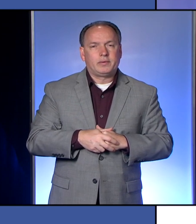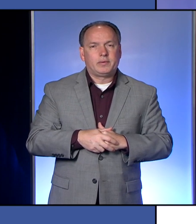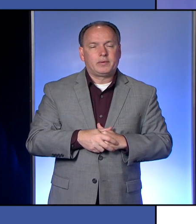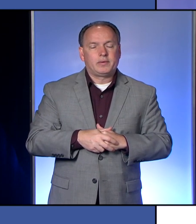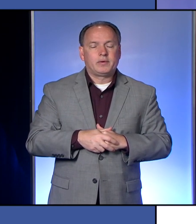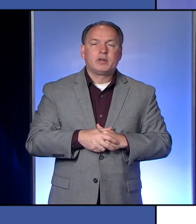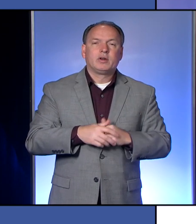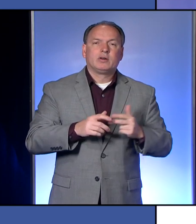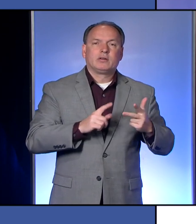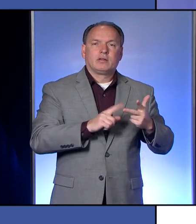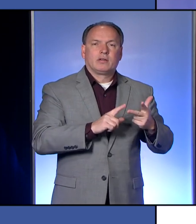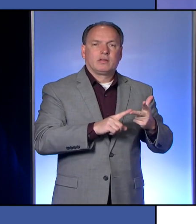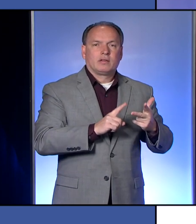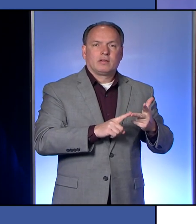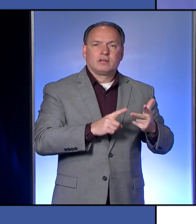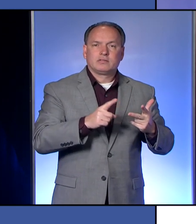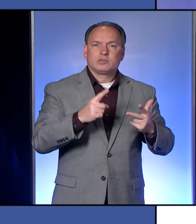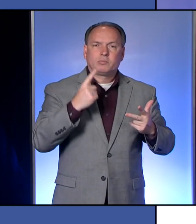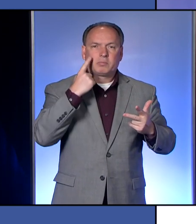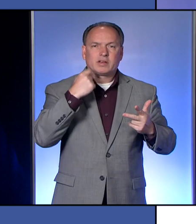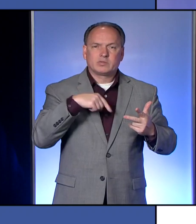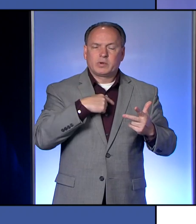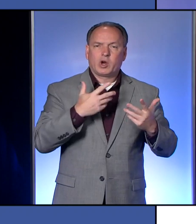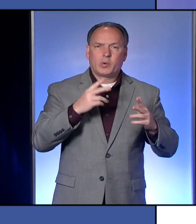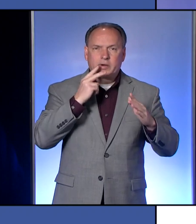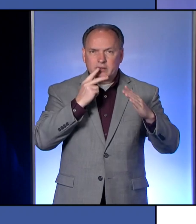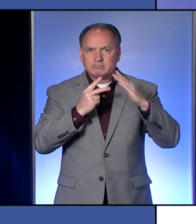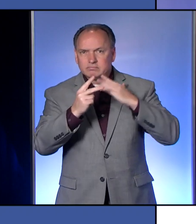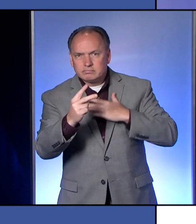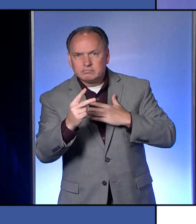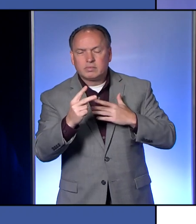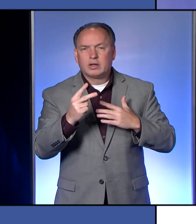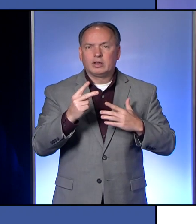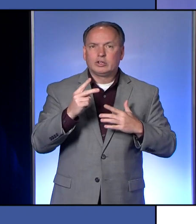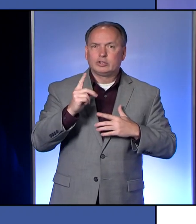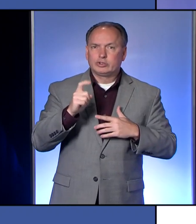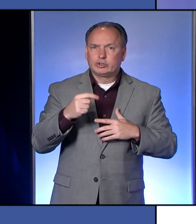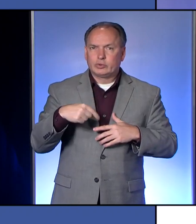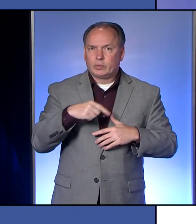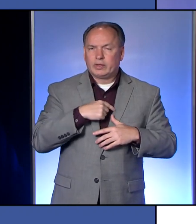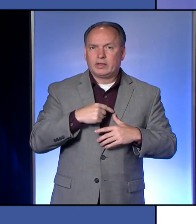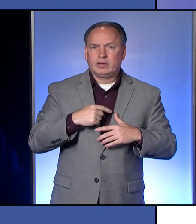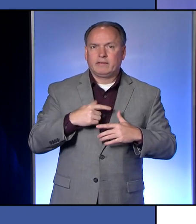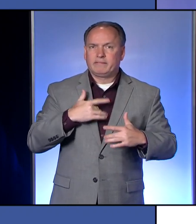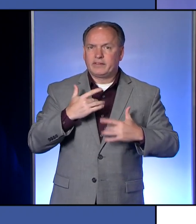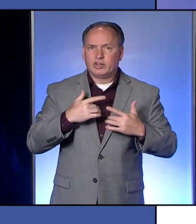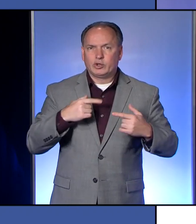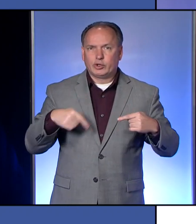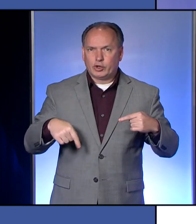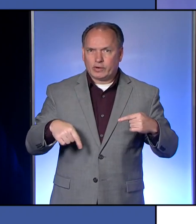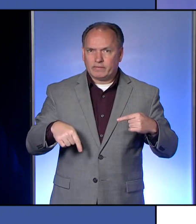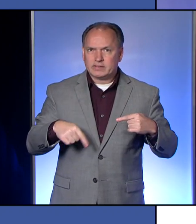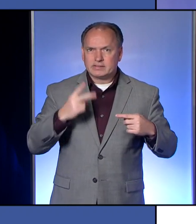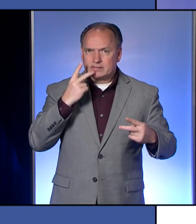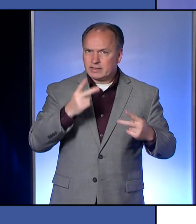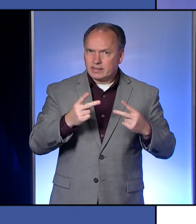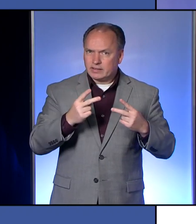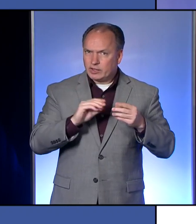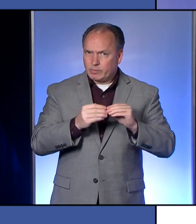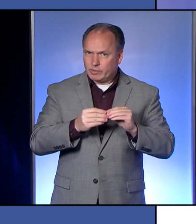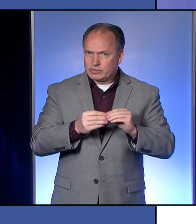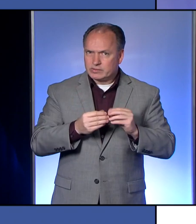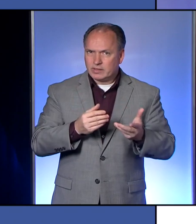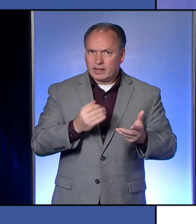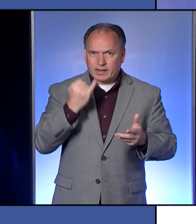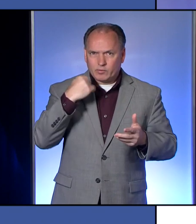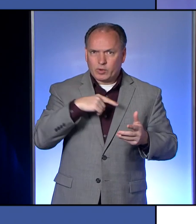So then since I guess we were kind of anticipating that, should we, I guess, be nervous seeing these numbers if